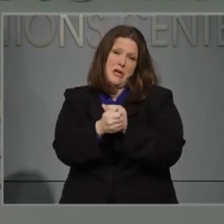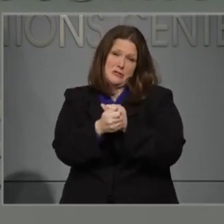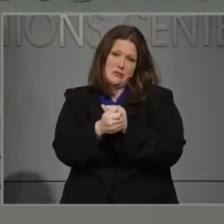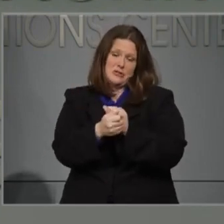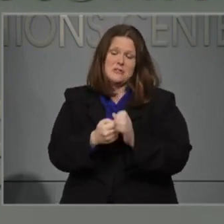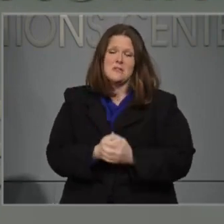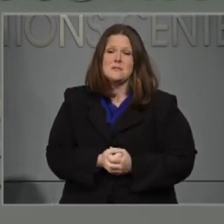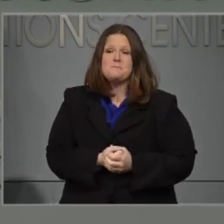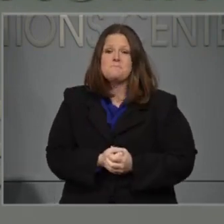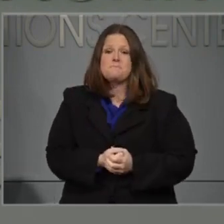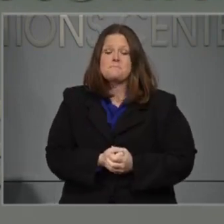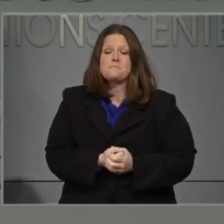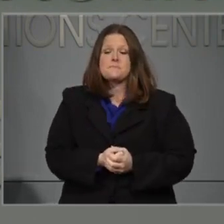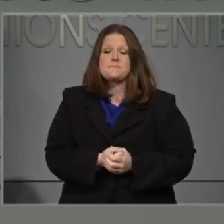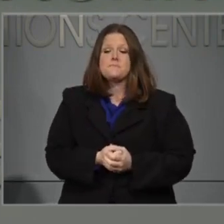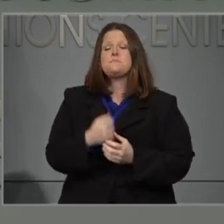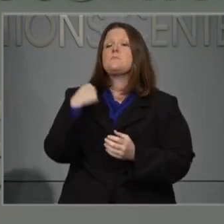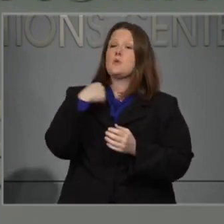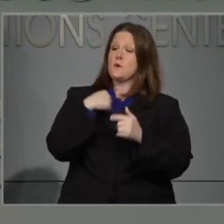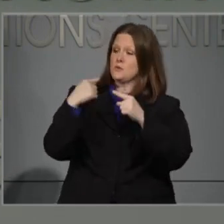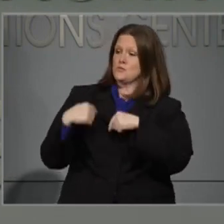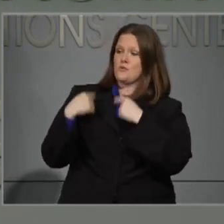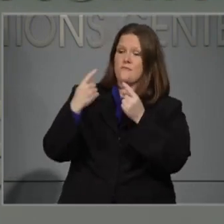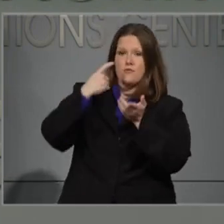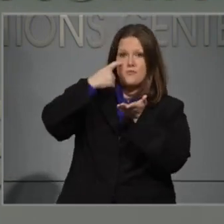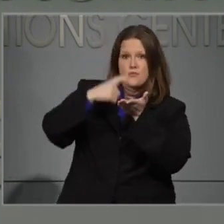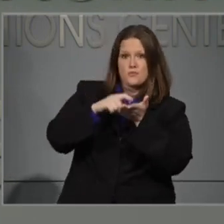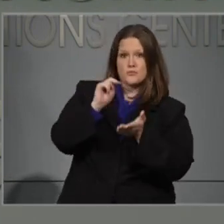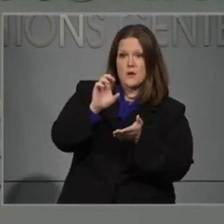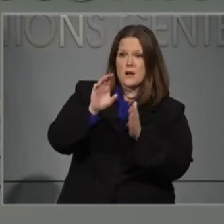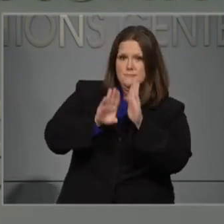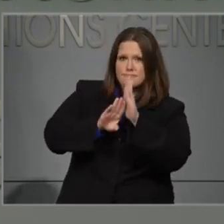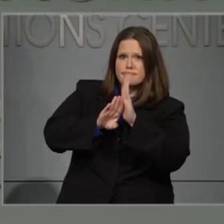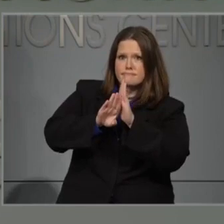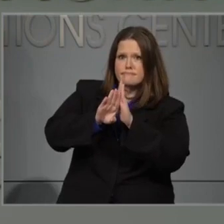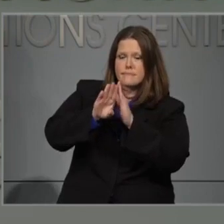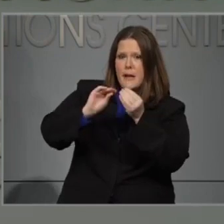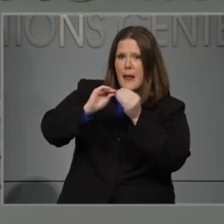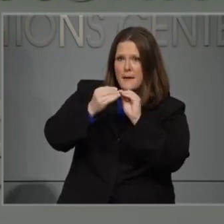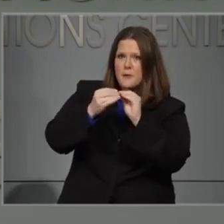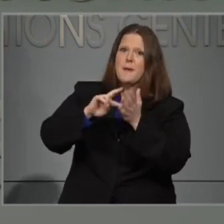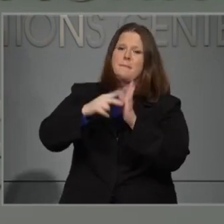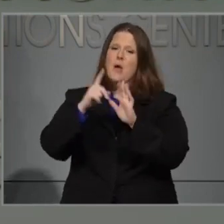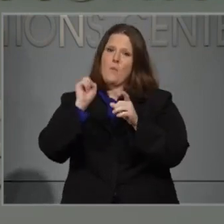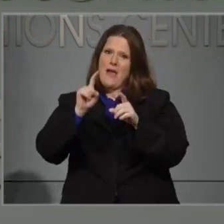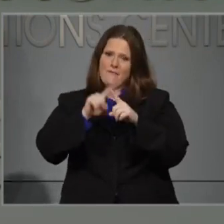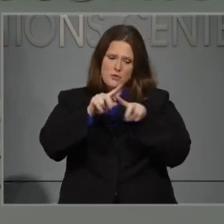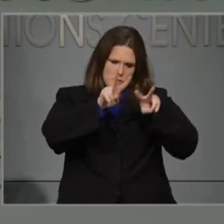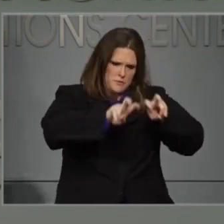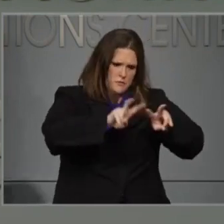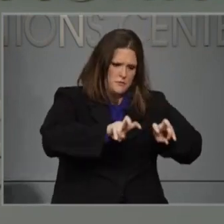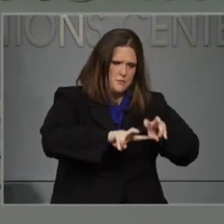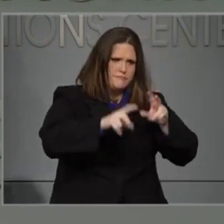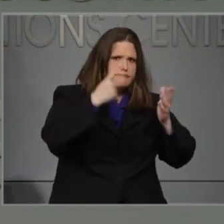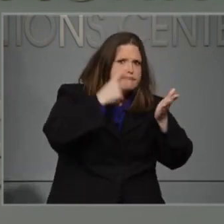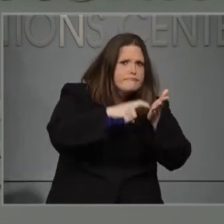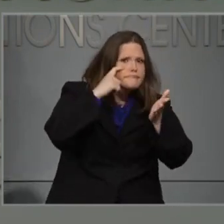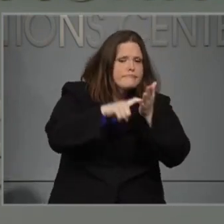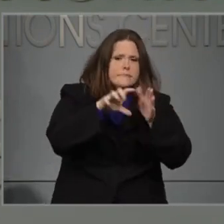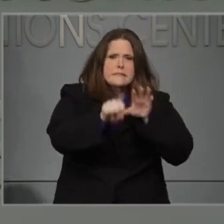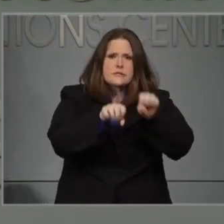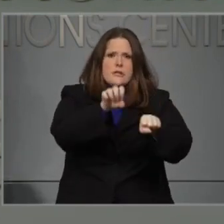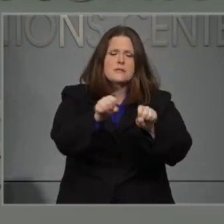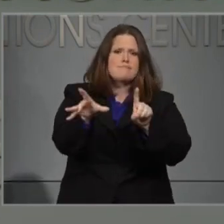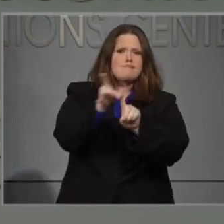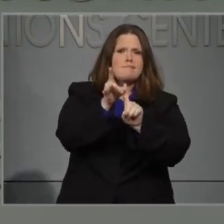As we see North Carolina's upward trends, we must redouble our work detecting and isolating the virus. Our Department of